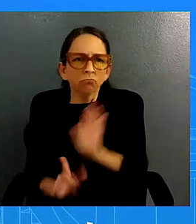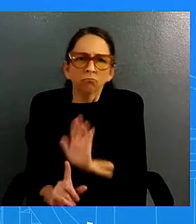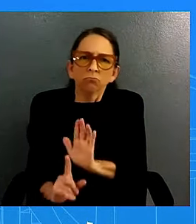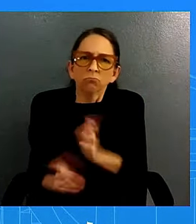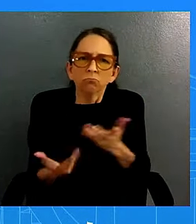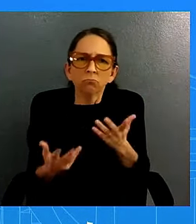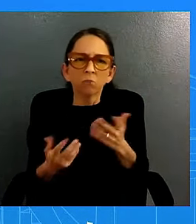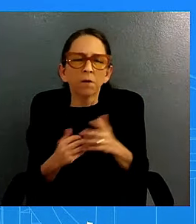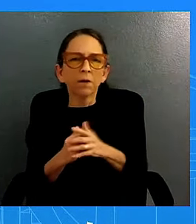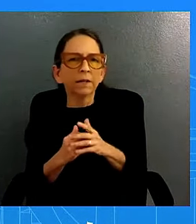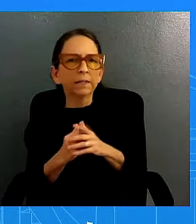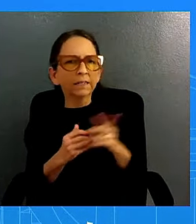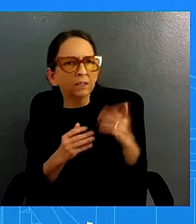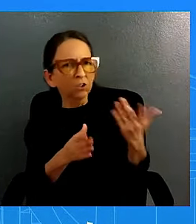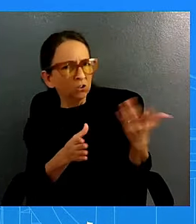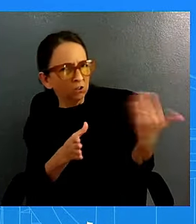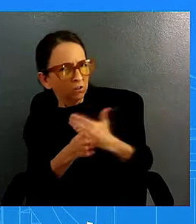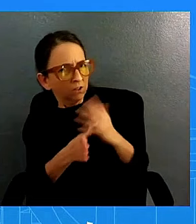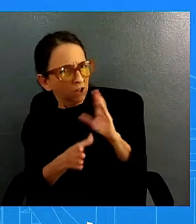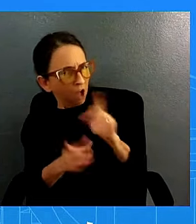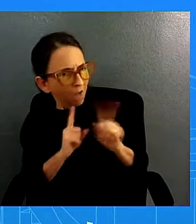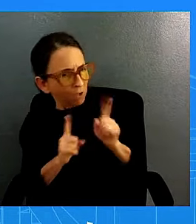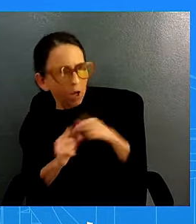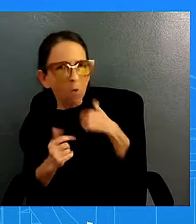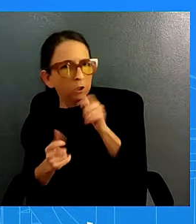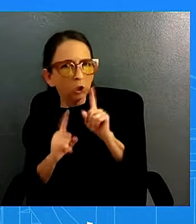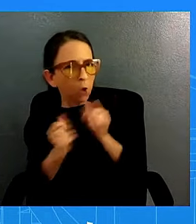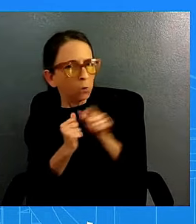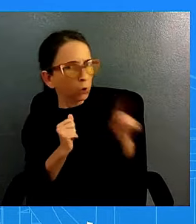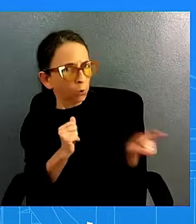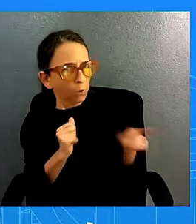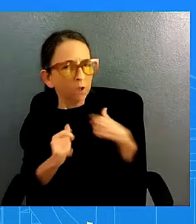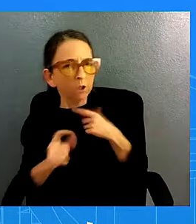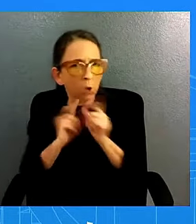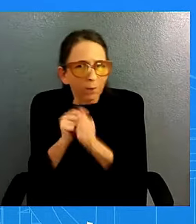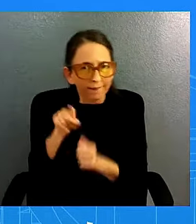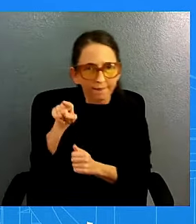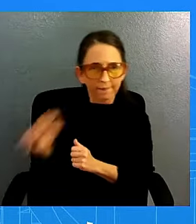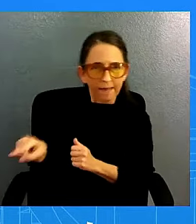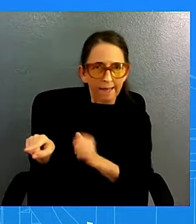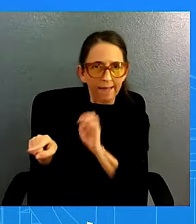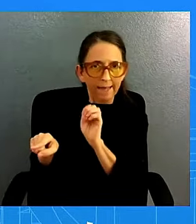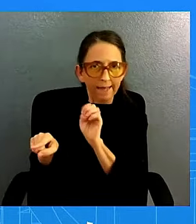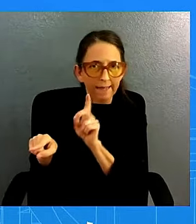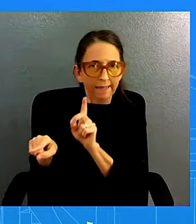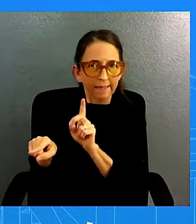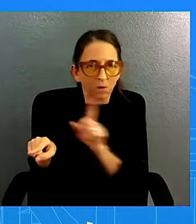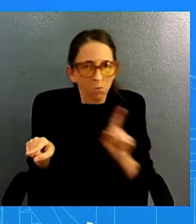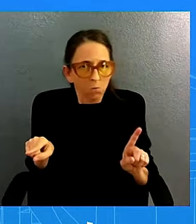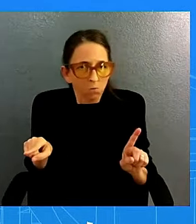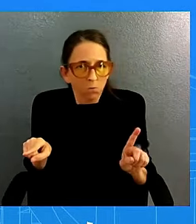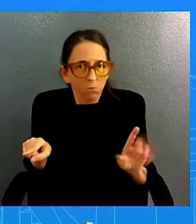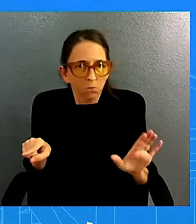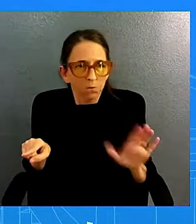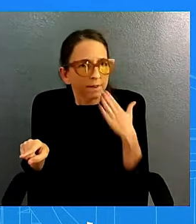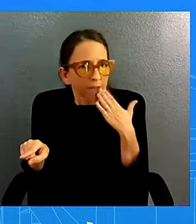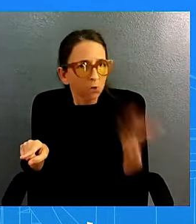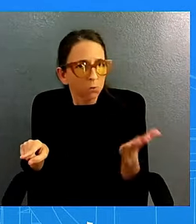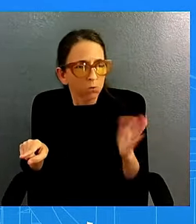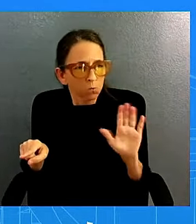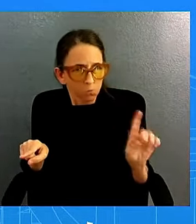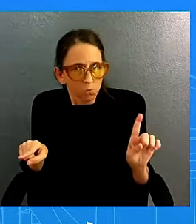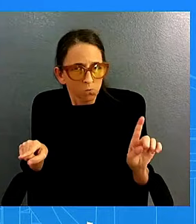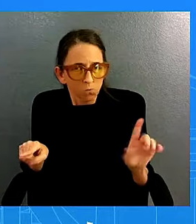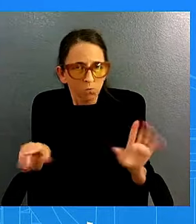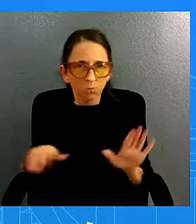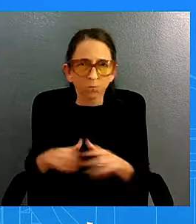let me have my conversation with ed let me have my conversation with ed thank you and so it is it is